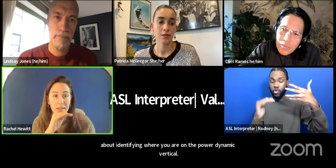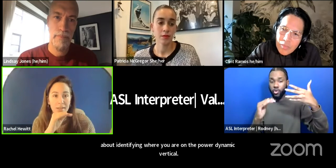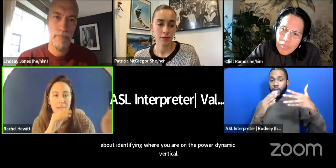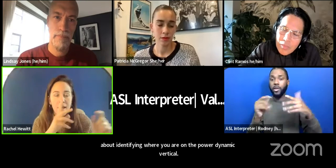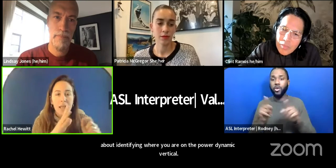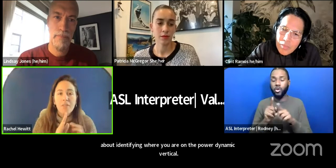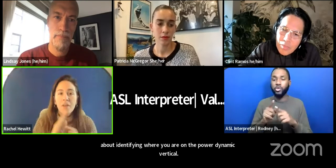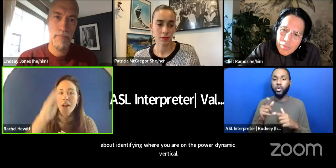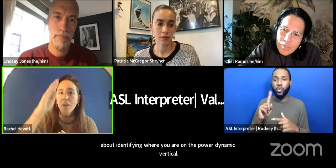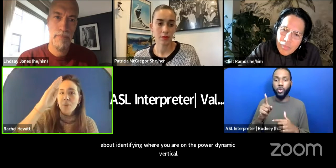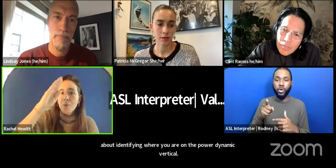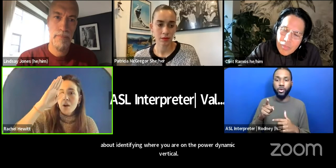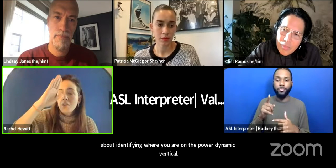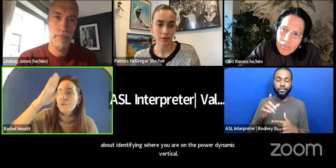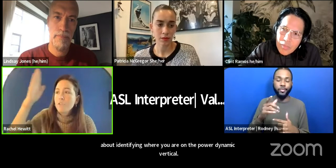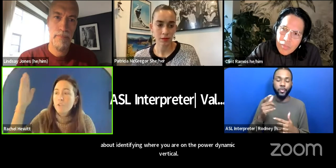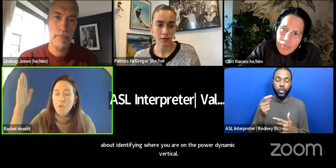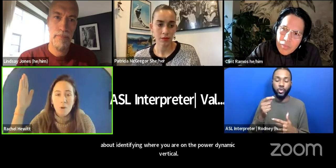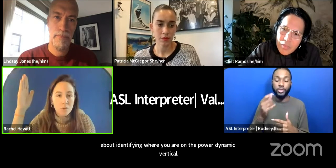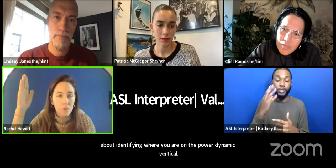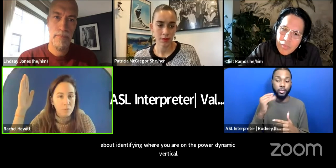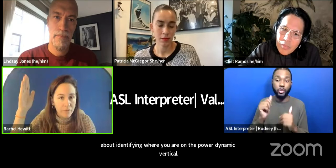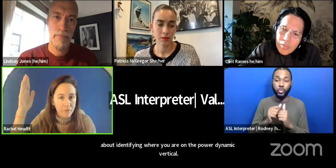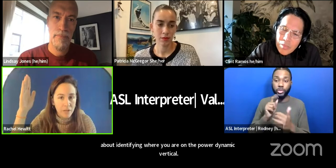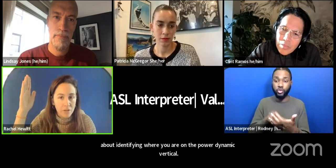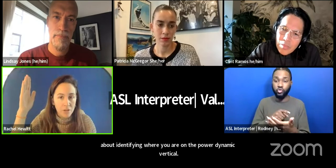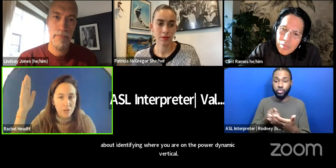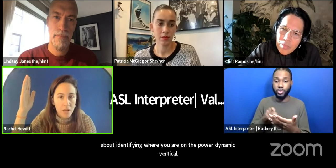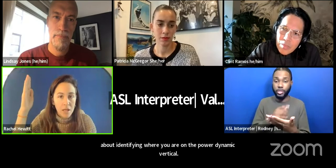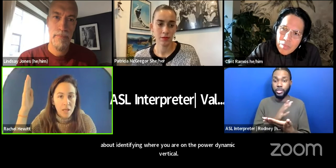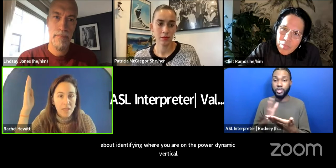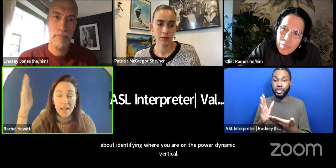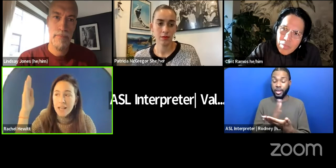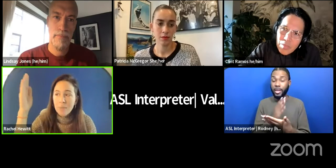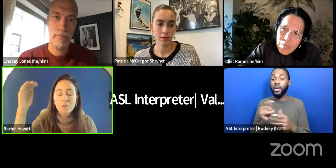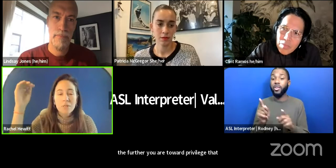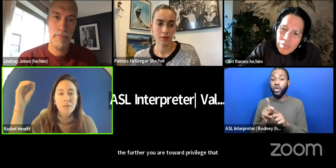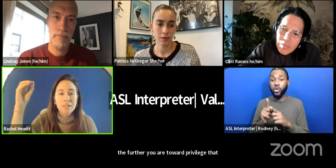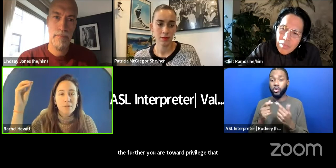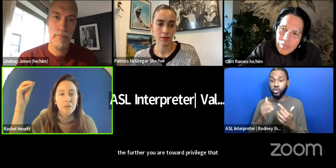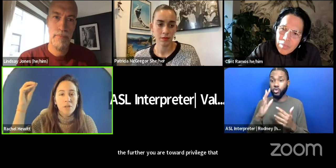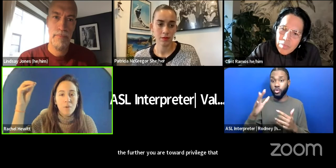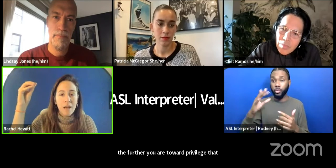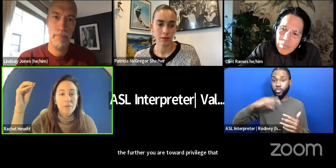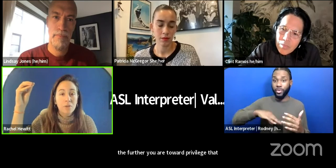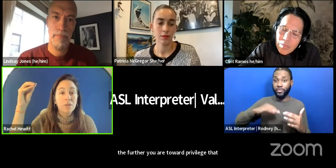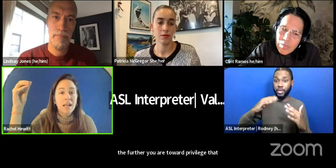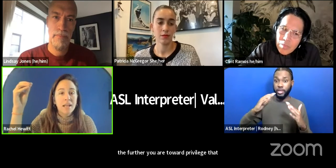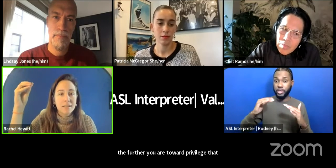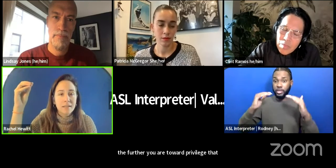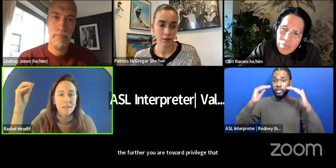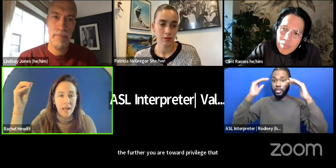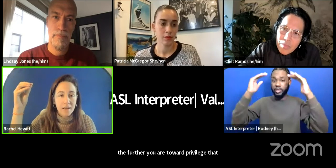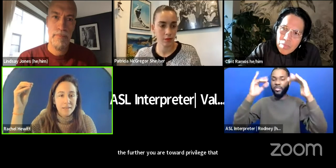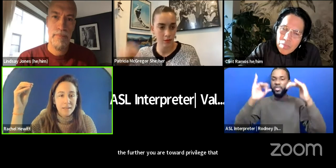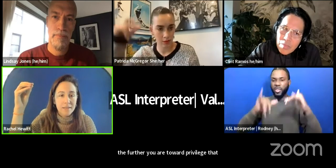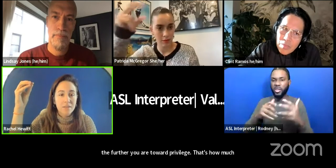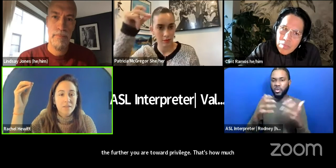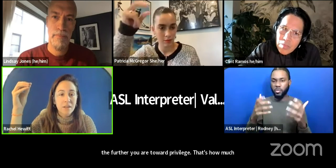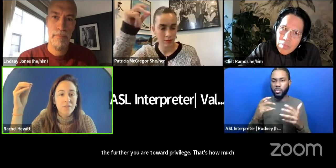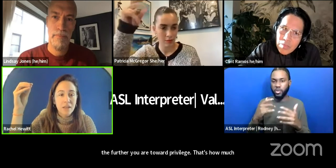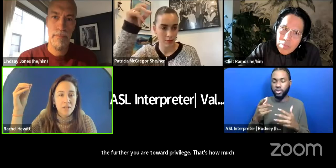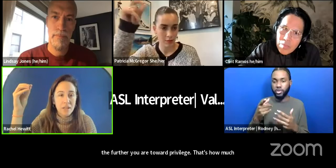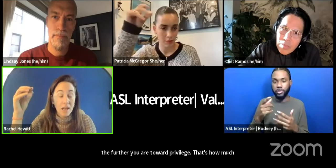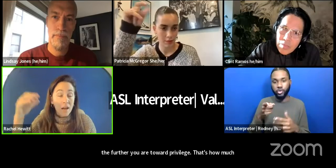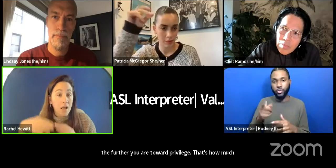access. And the higher up you are and the further you are toward privilege, that's how much responsibility you have to create the access,